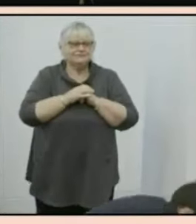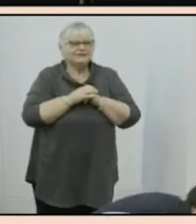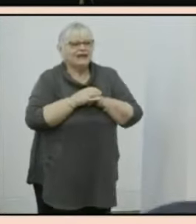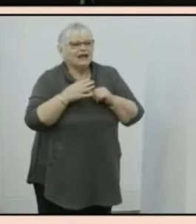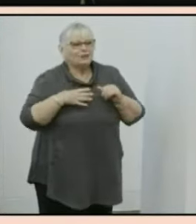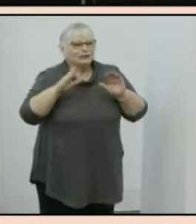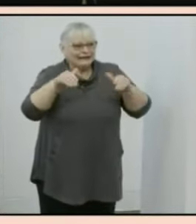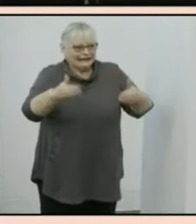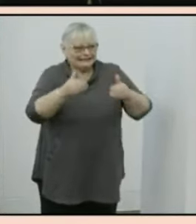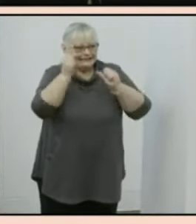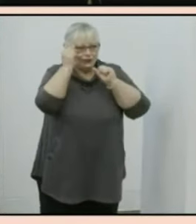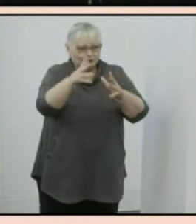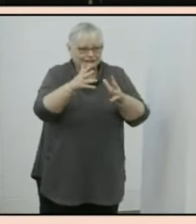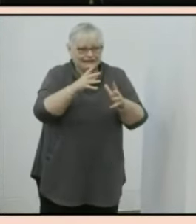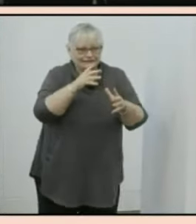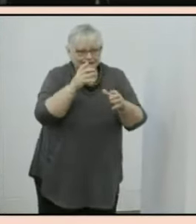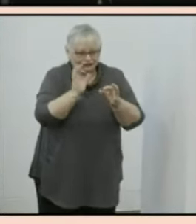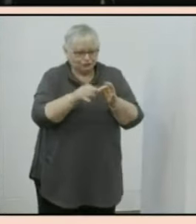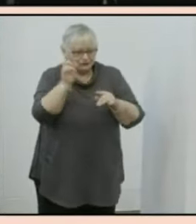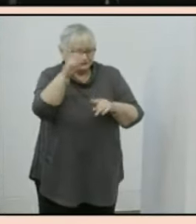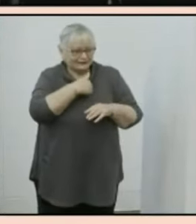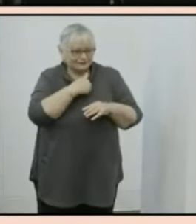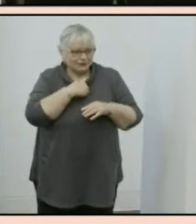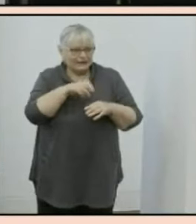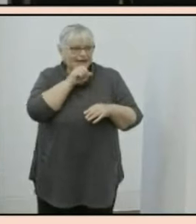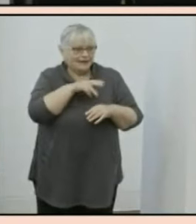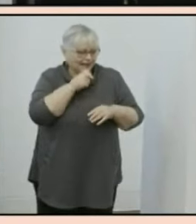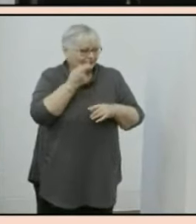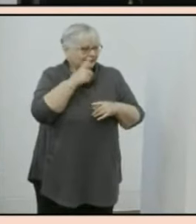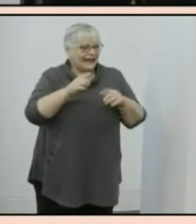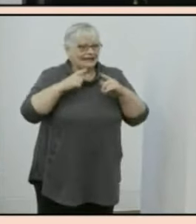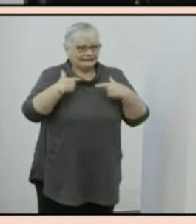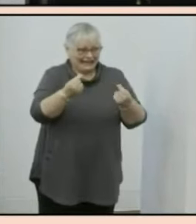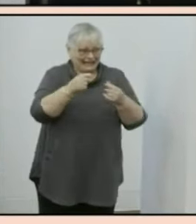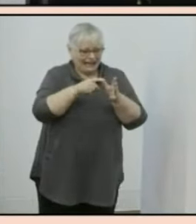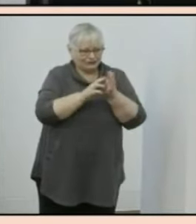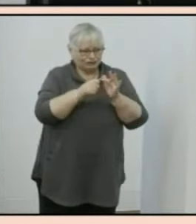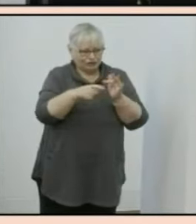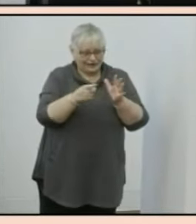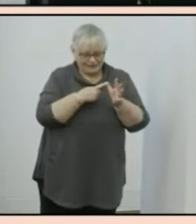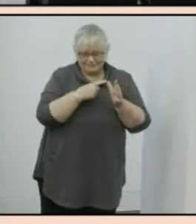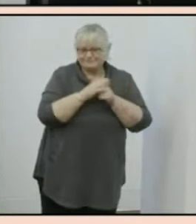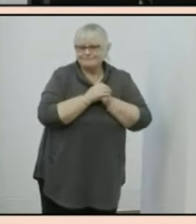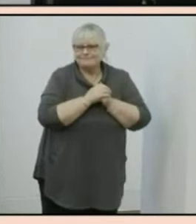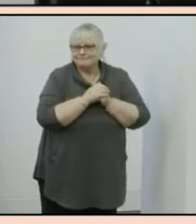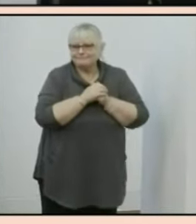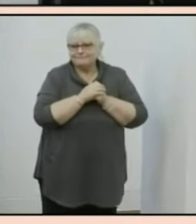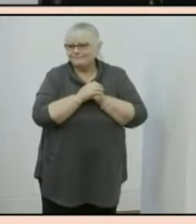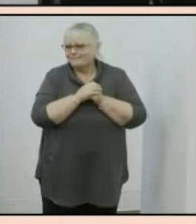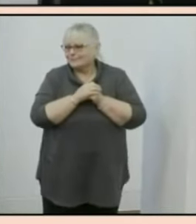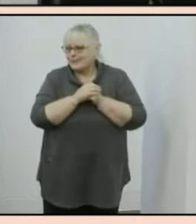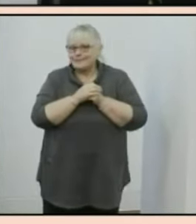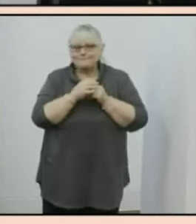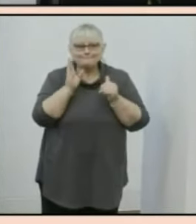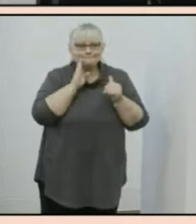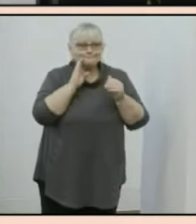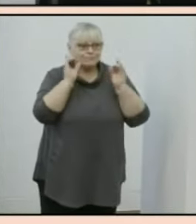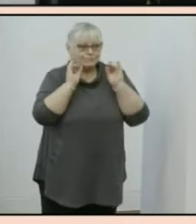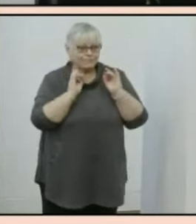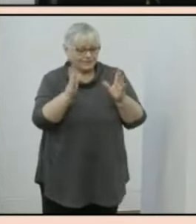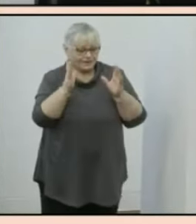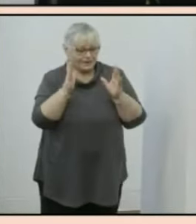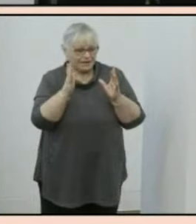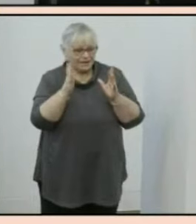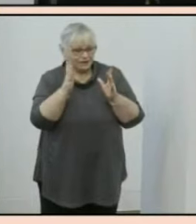introduce our Auslan speakers here with us this morning Mandy and Andrea thank you. Before we start the